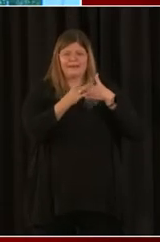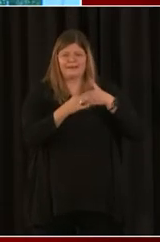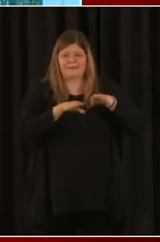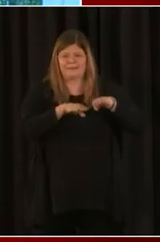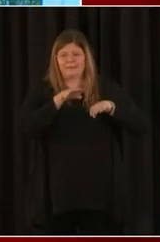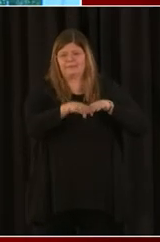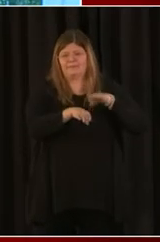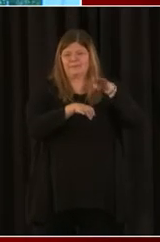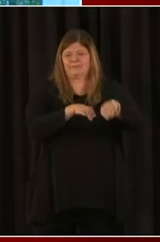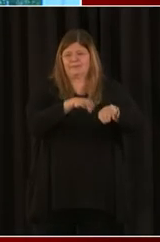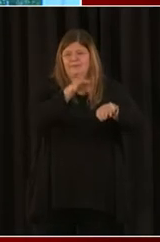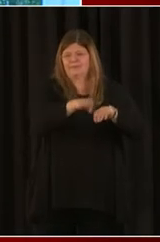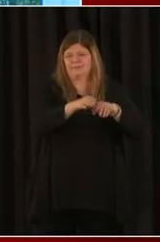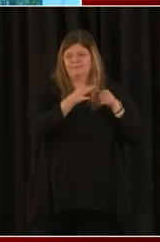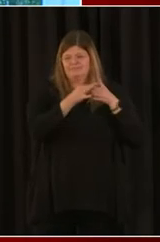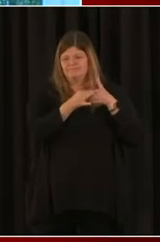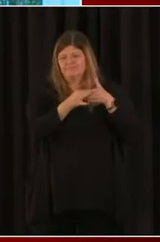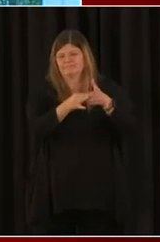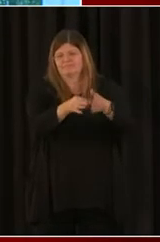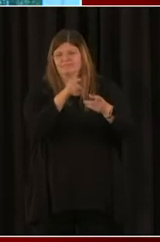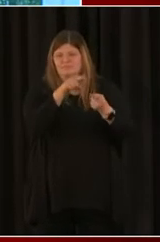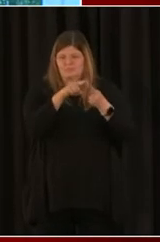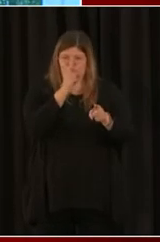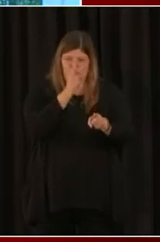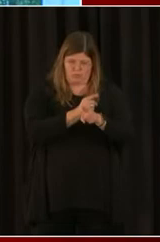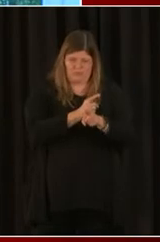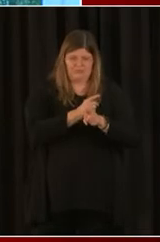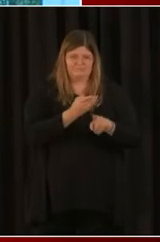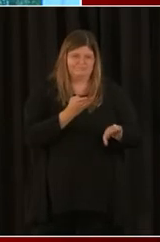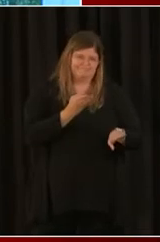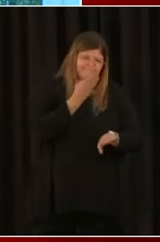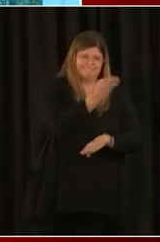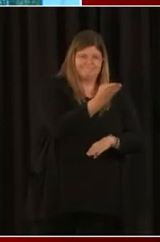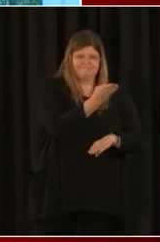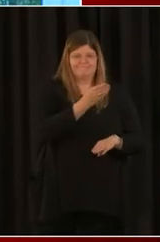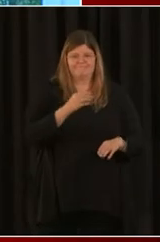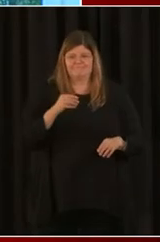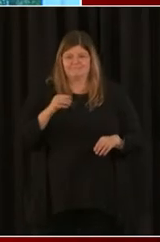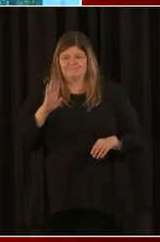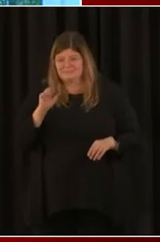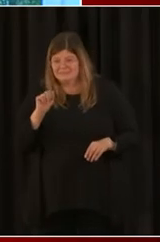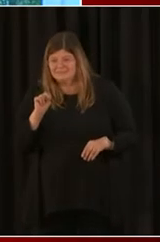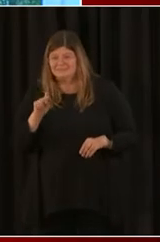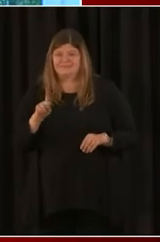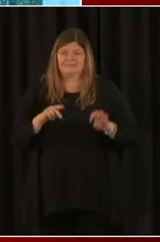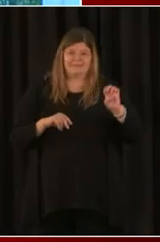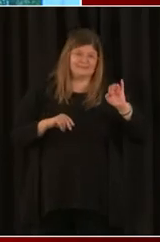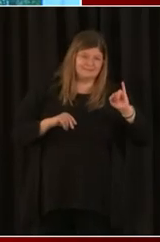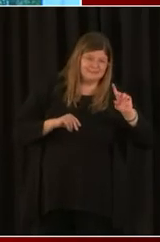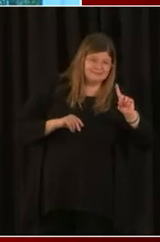need to submit to either the bank for the PPP or for EIDL.